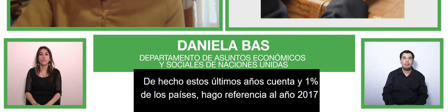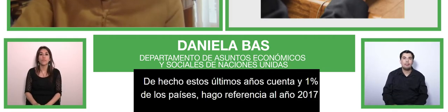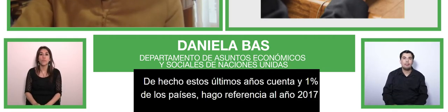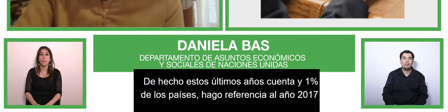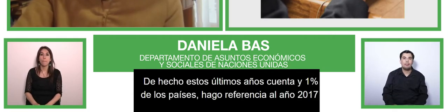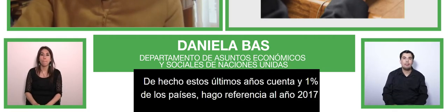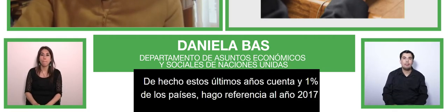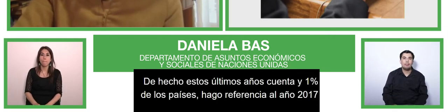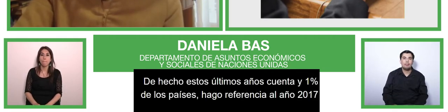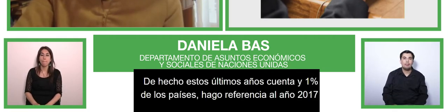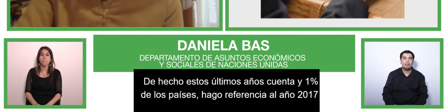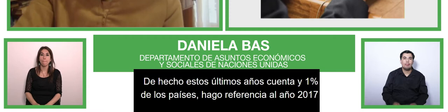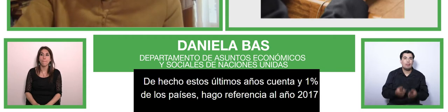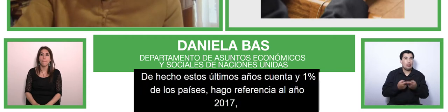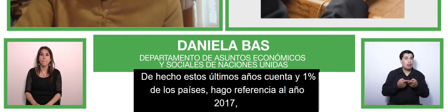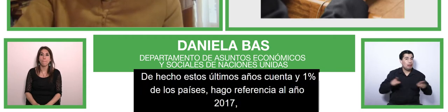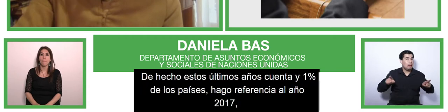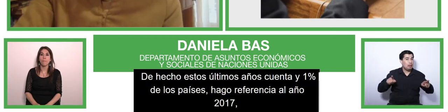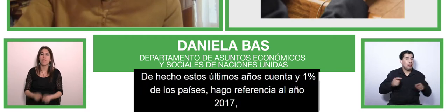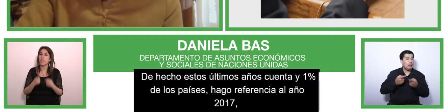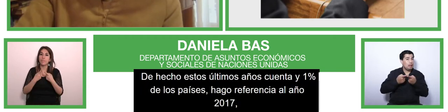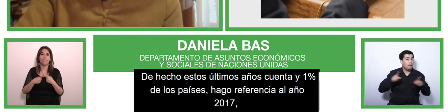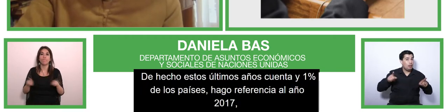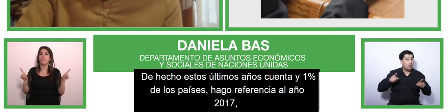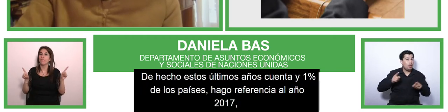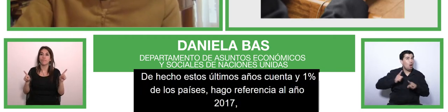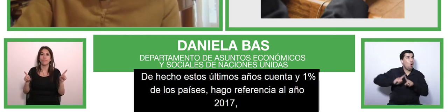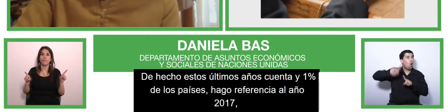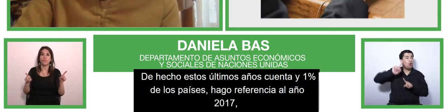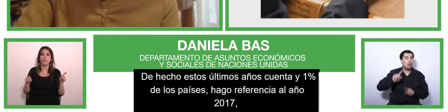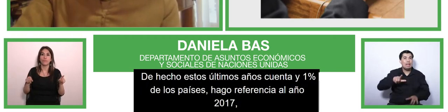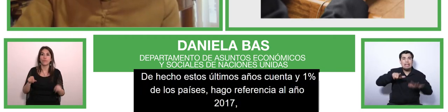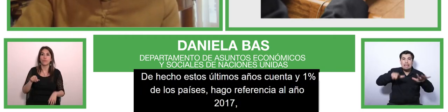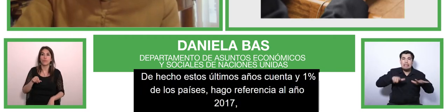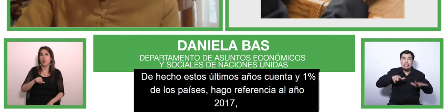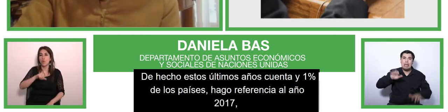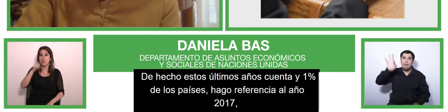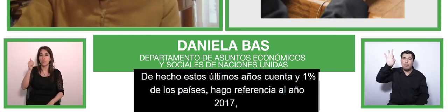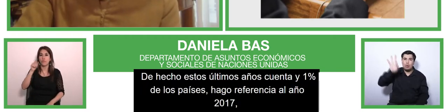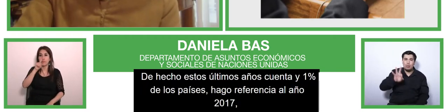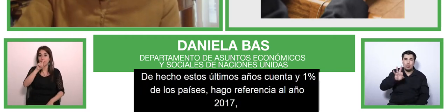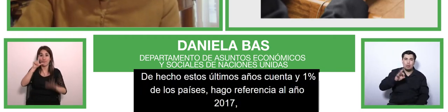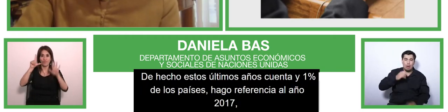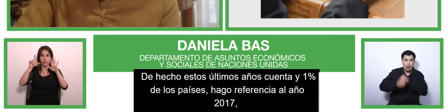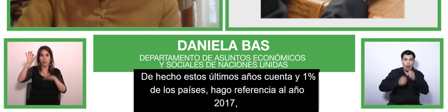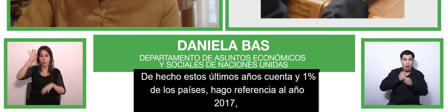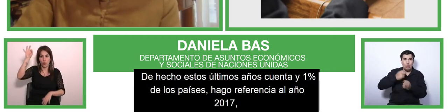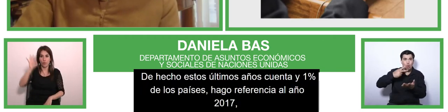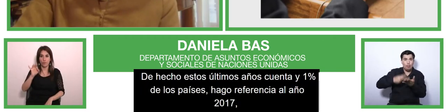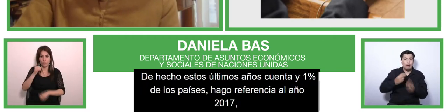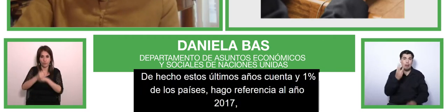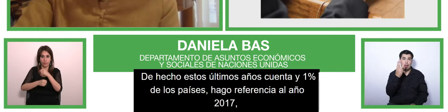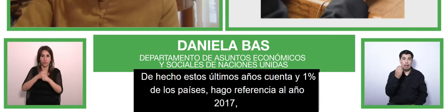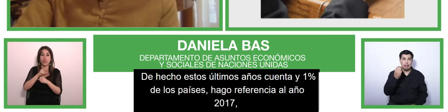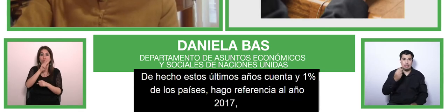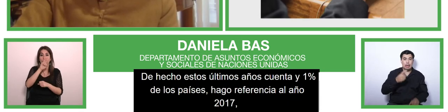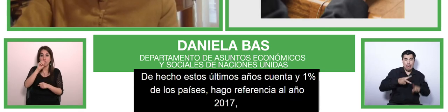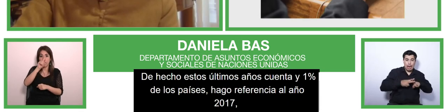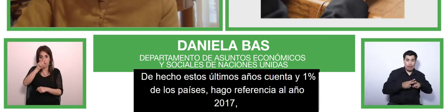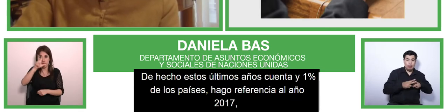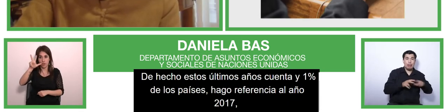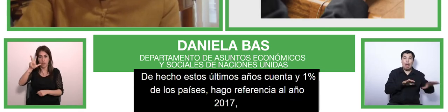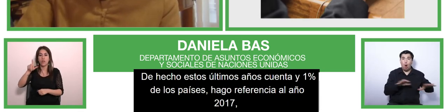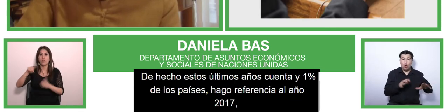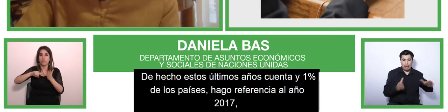provided appropriate material and communication to support the inclusion of students with disabilities in the